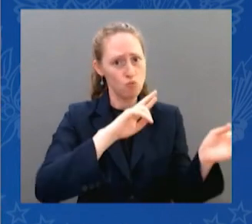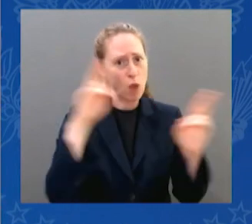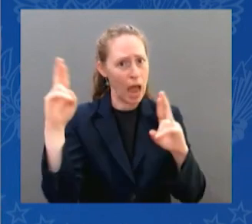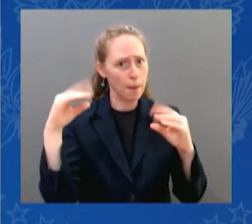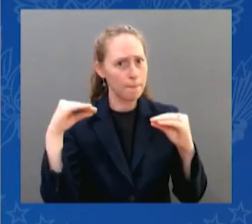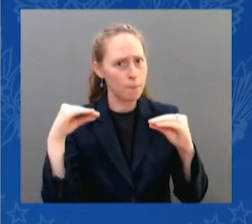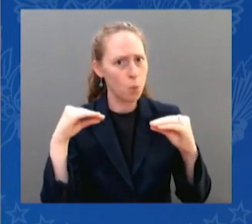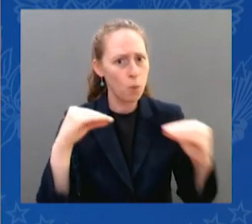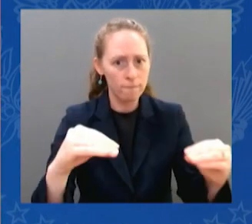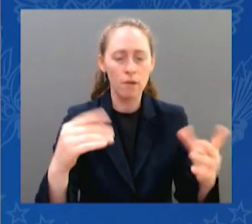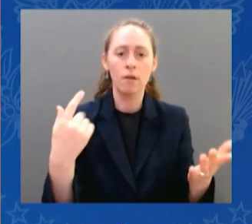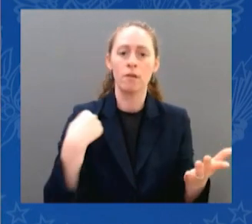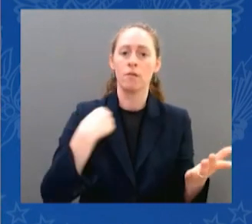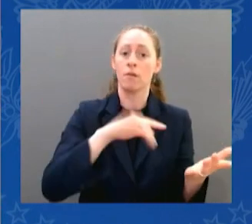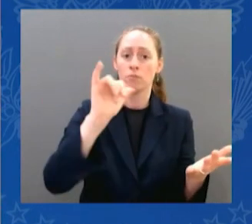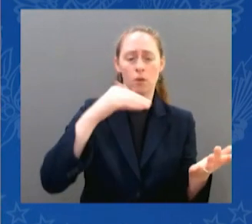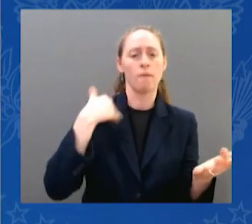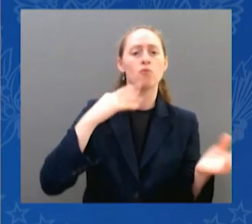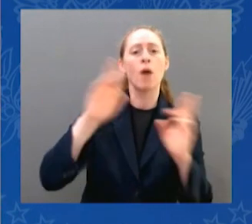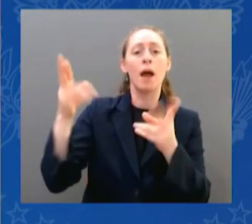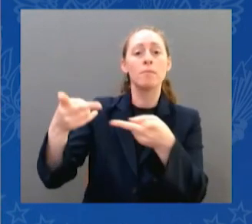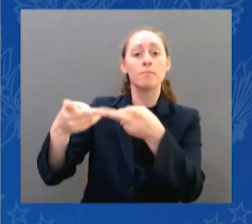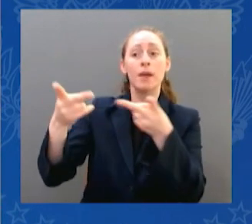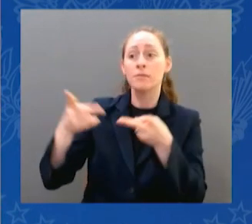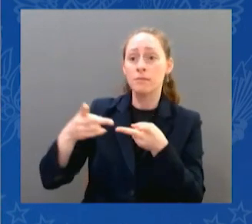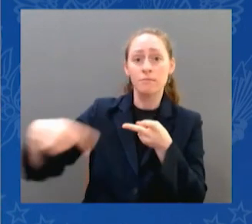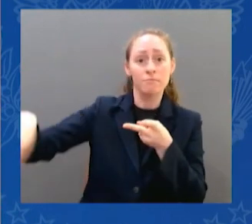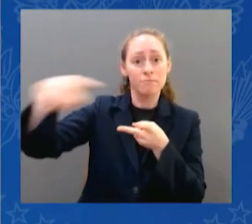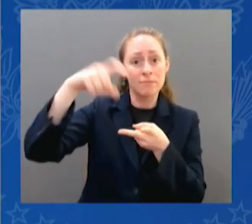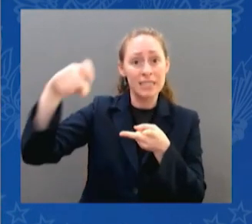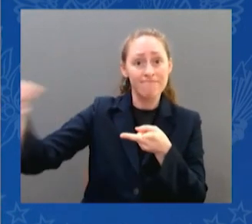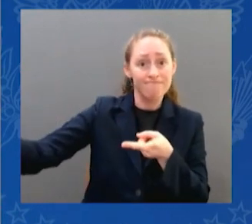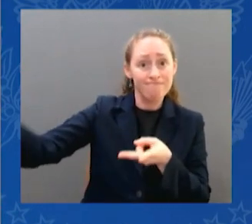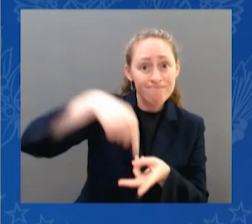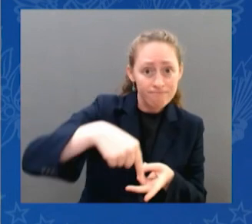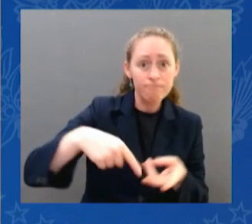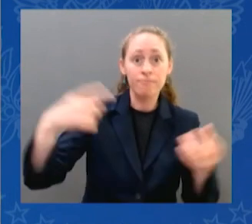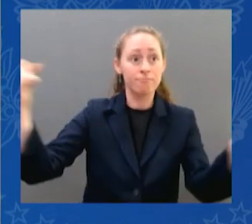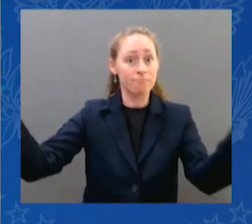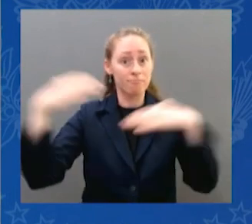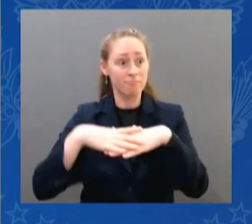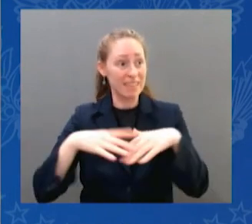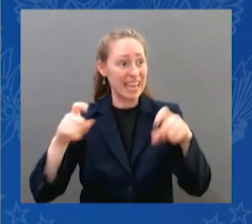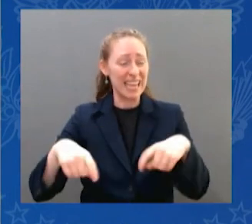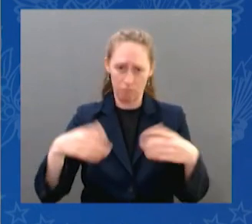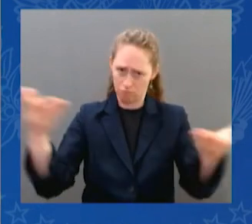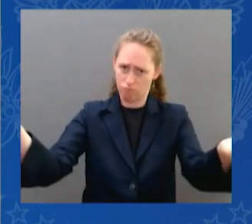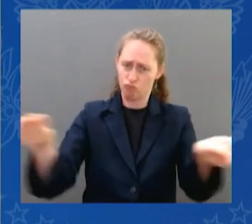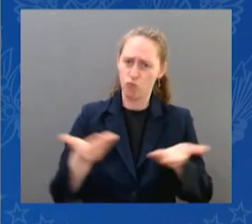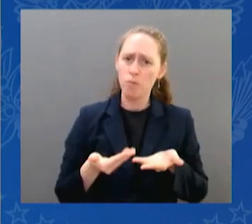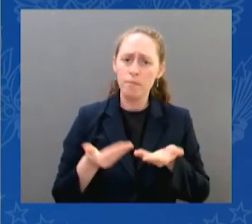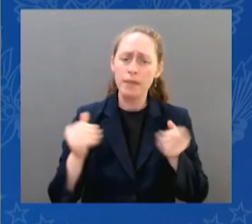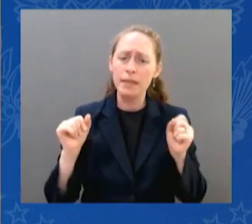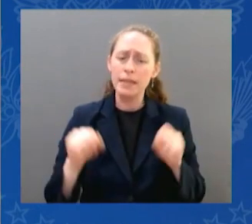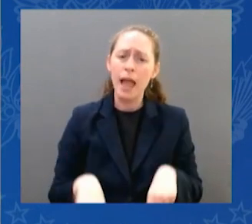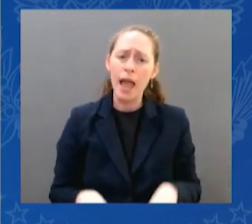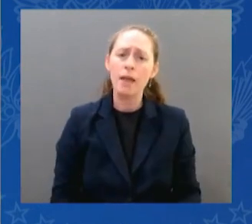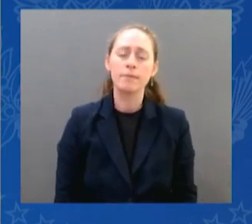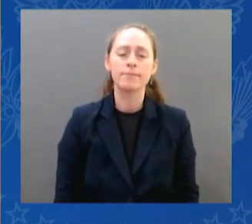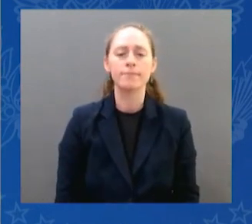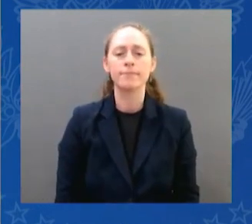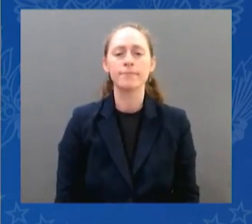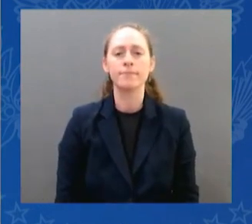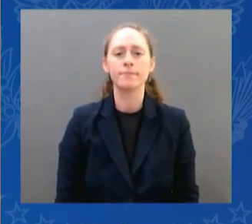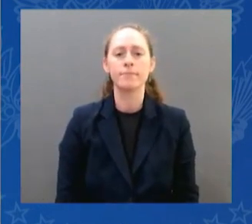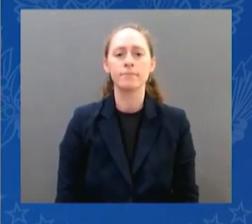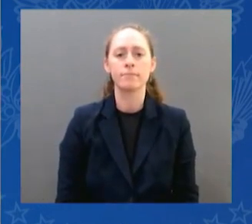So even before the Supreme Court decision, I knew I had to beef up our opportunities for women to come from other states.